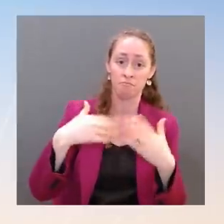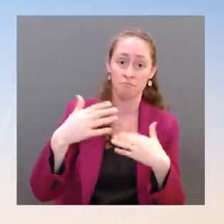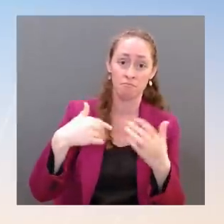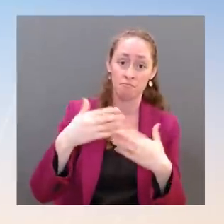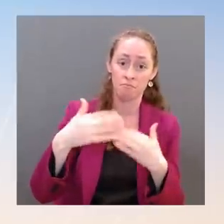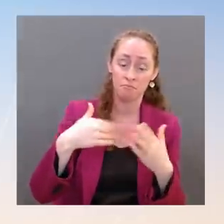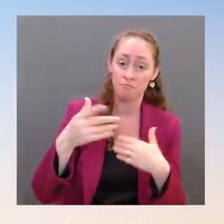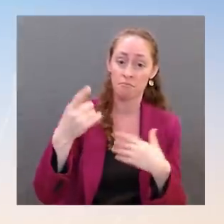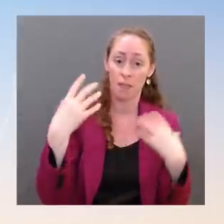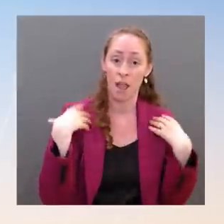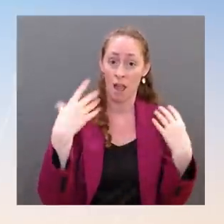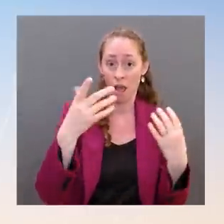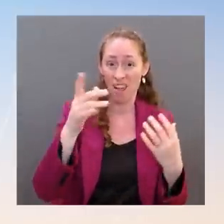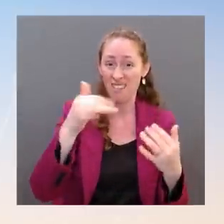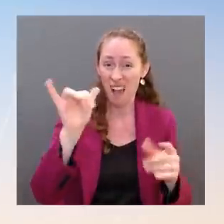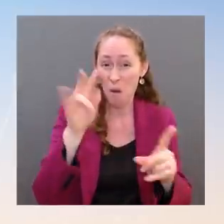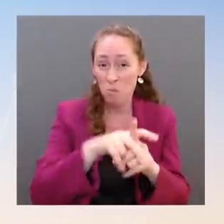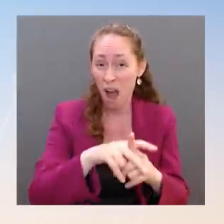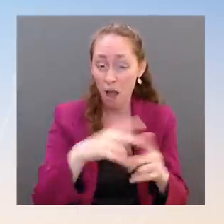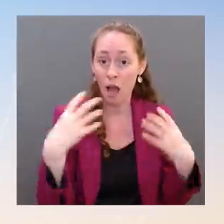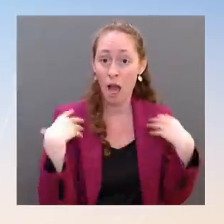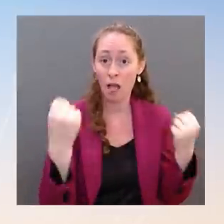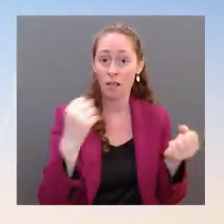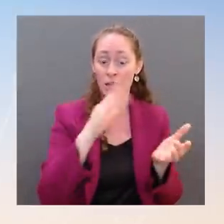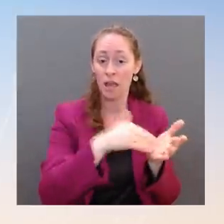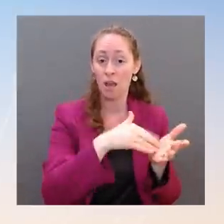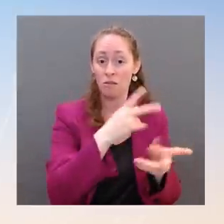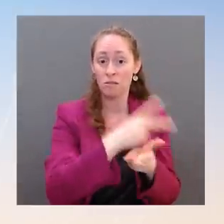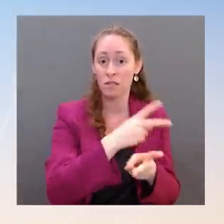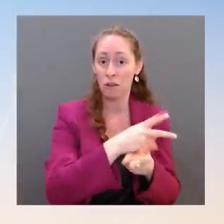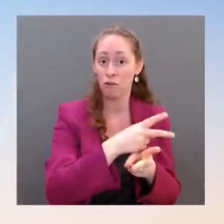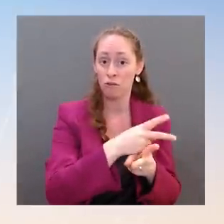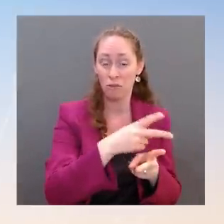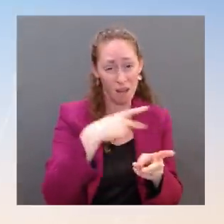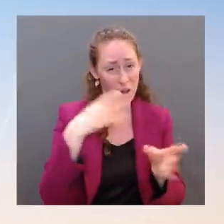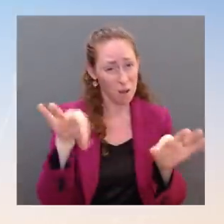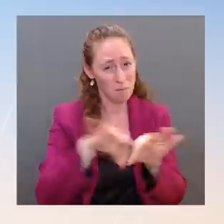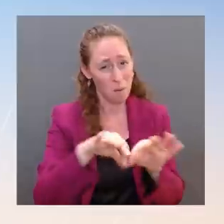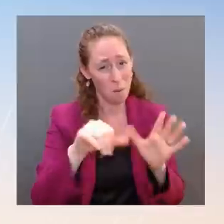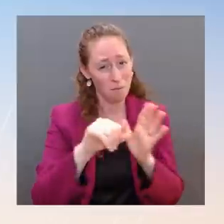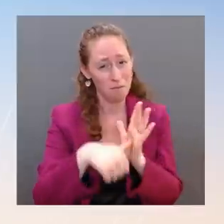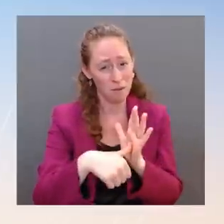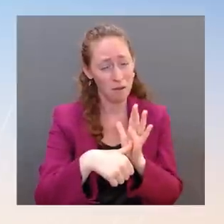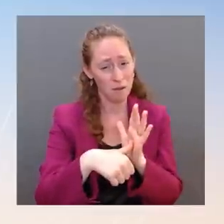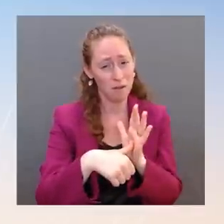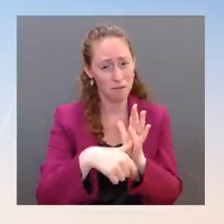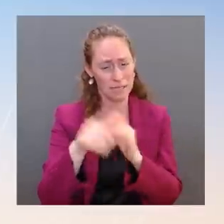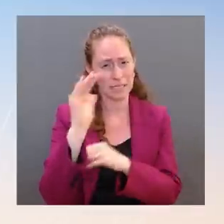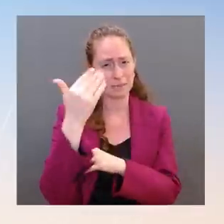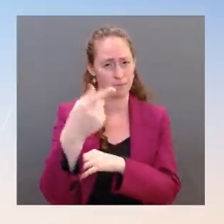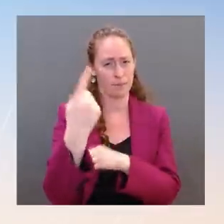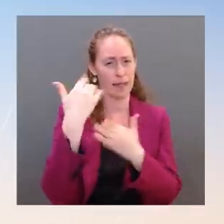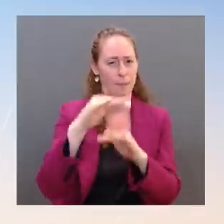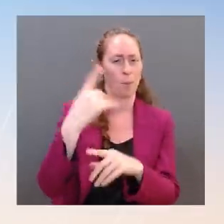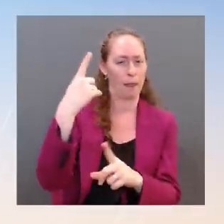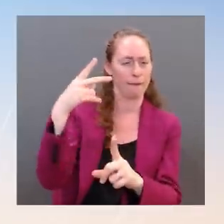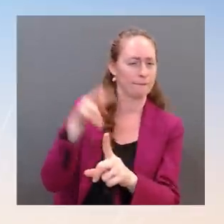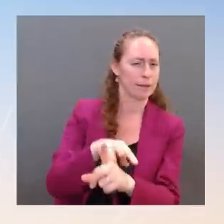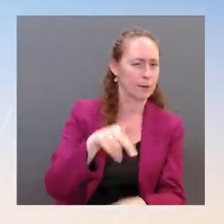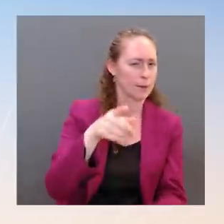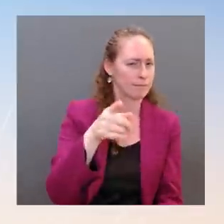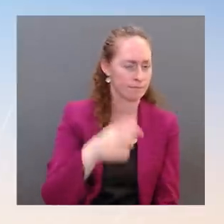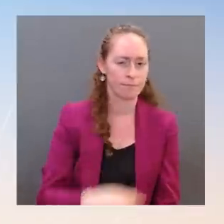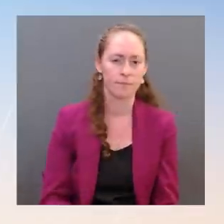it seems like, to us, it is very one-sided on what we call out as intimidation